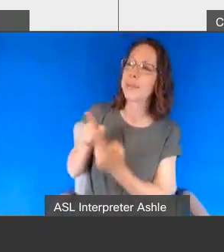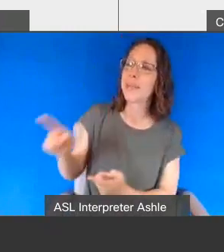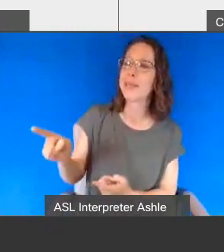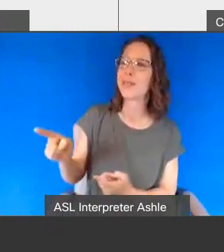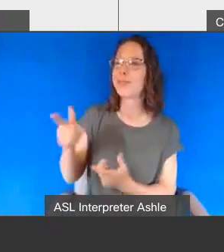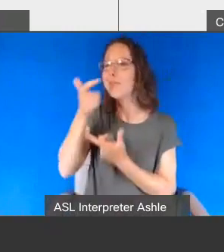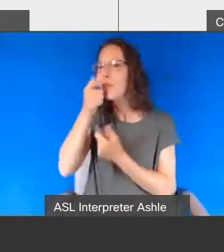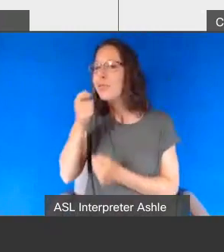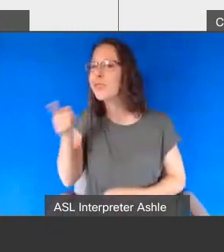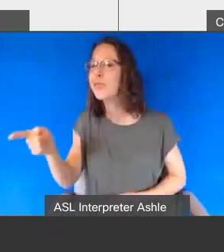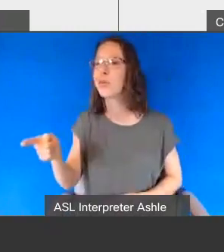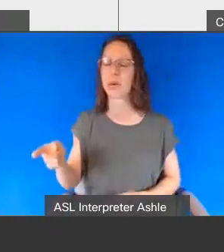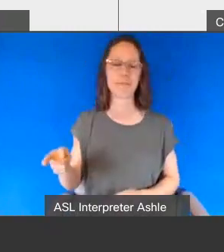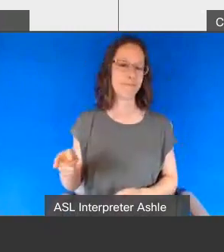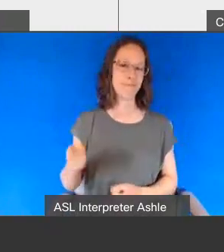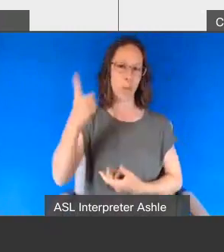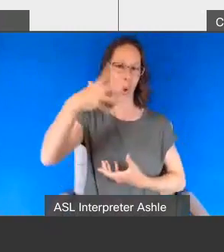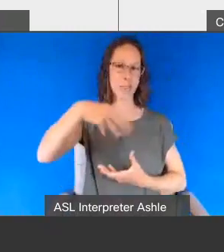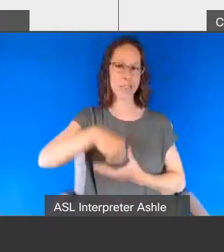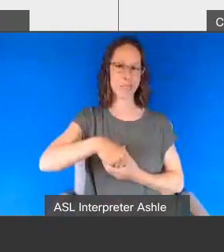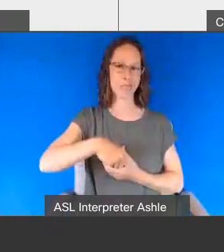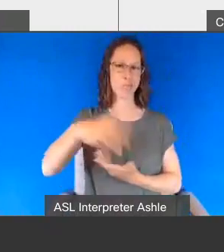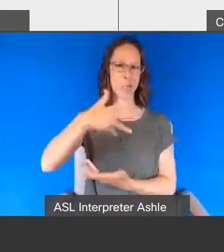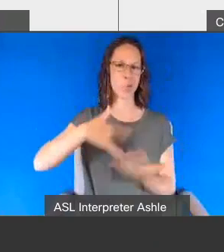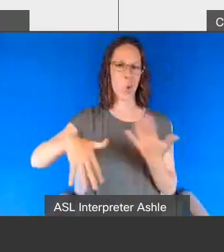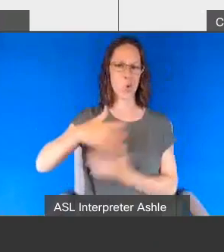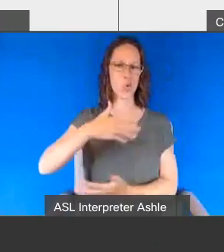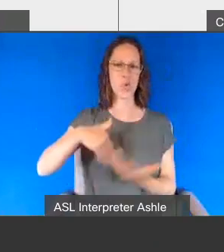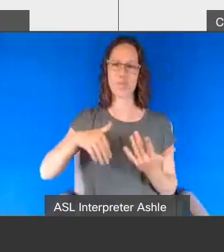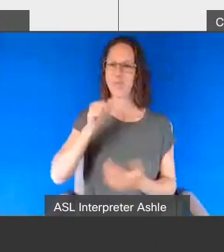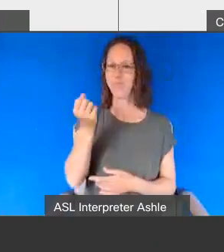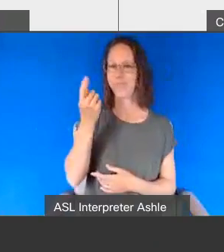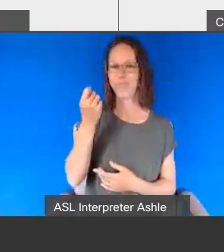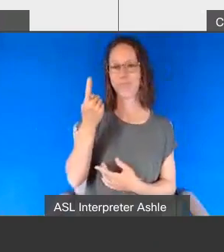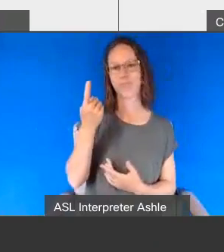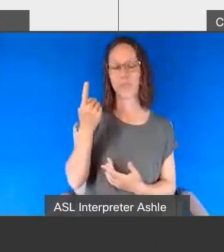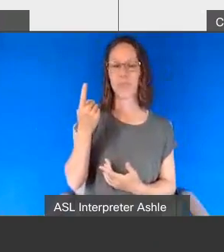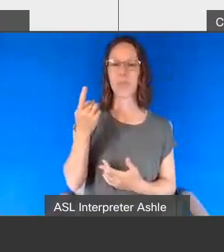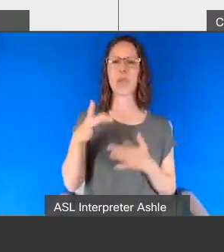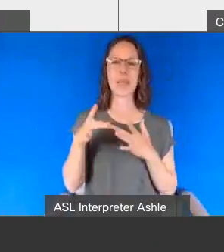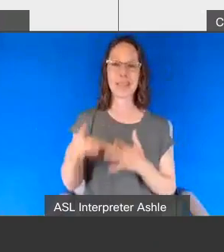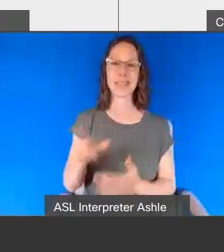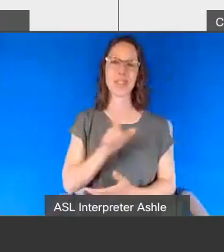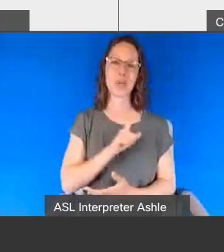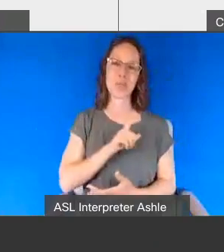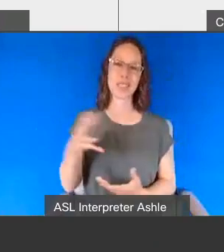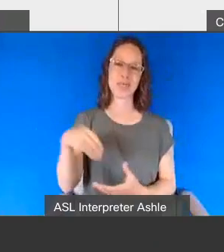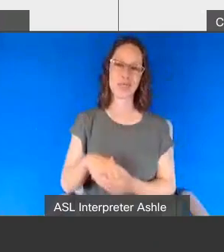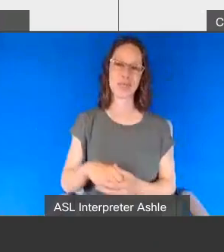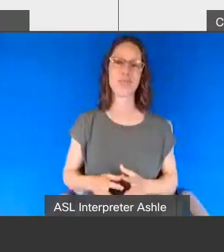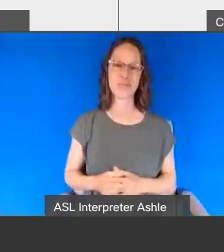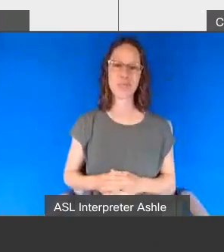where not understanding cues can lead to law enforcement interactions